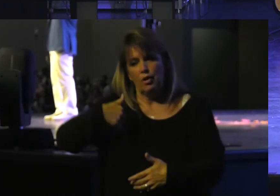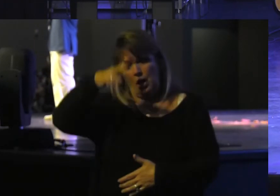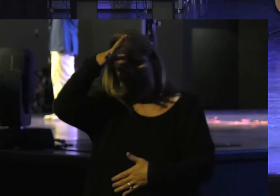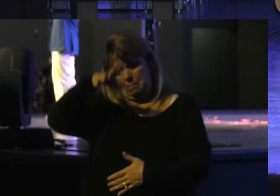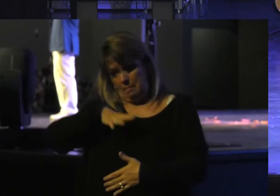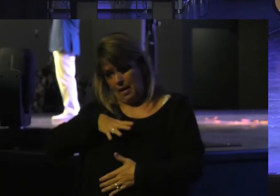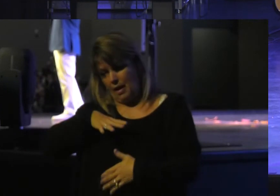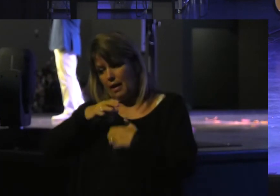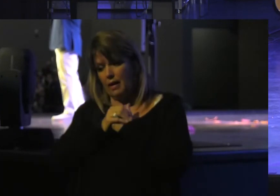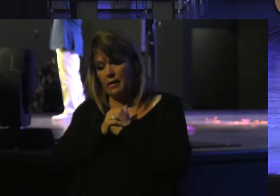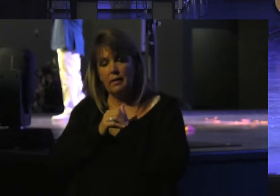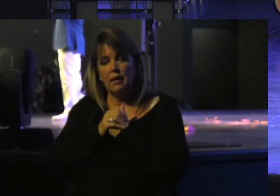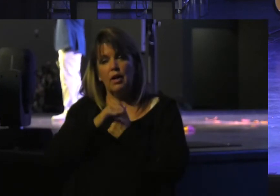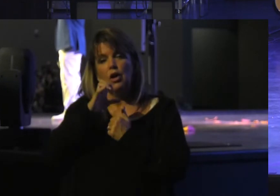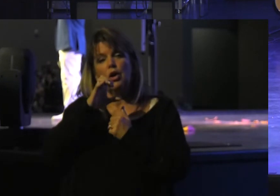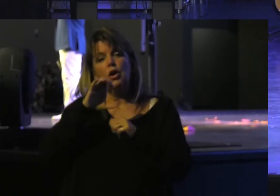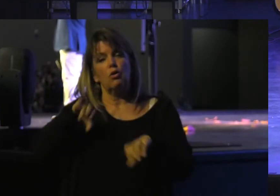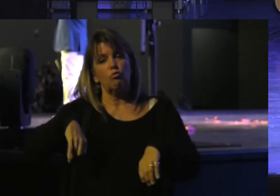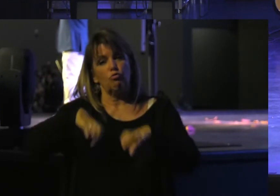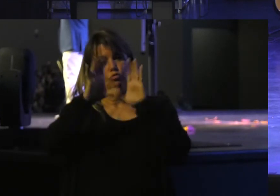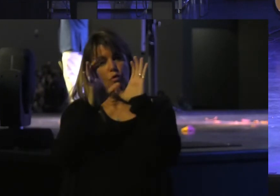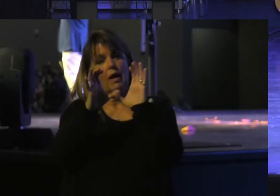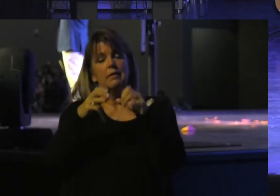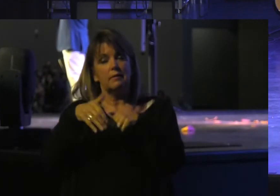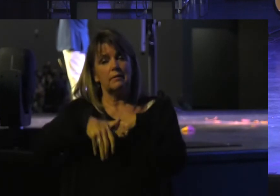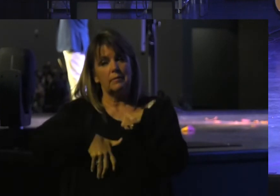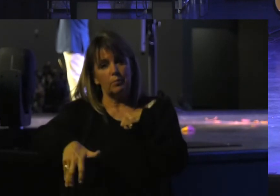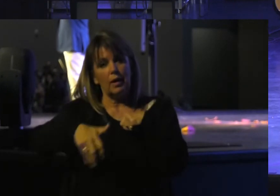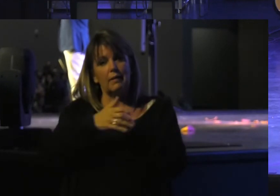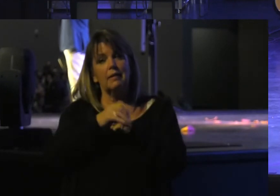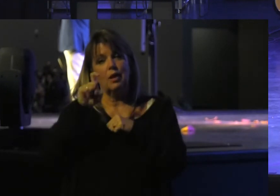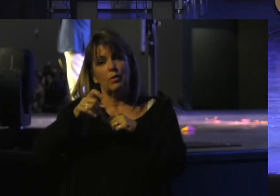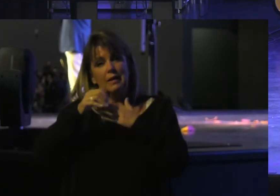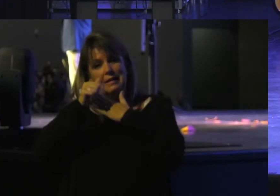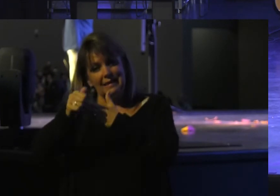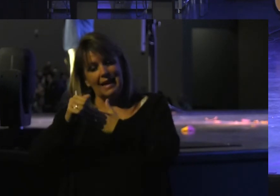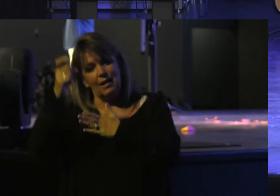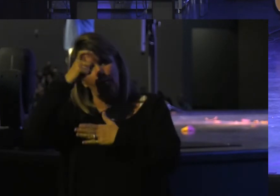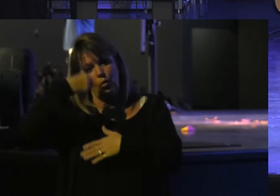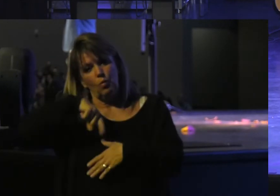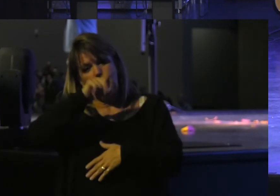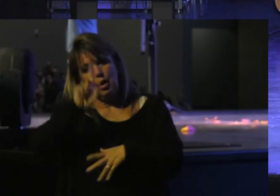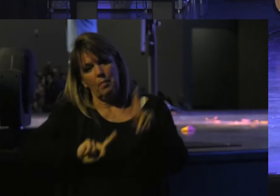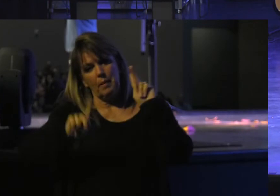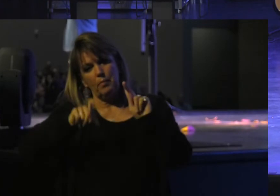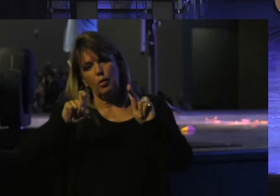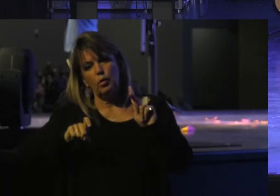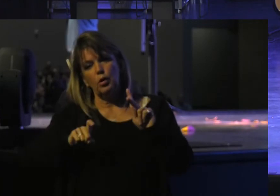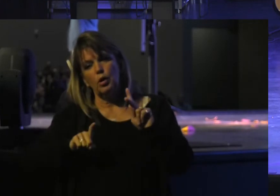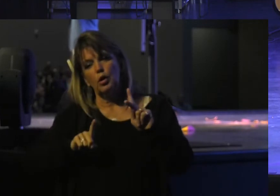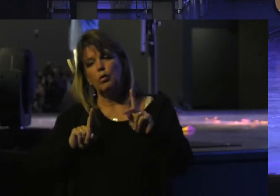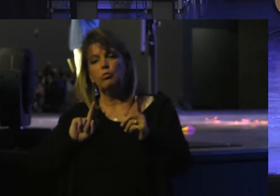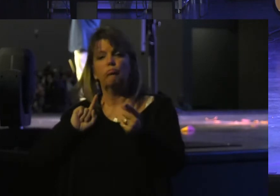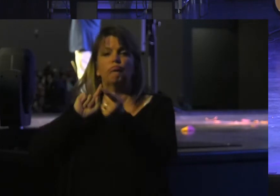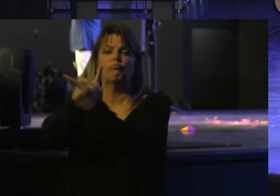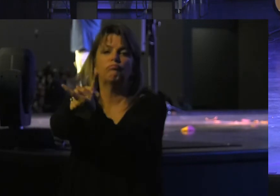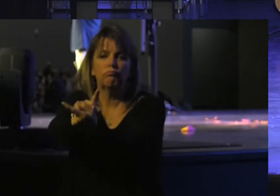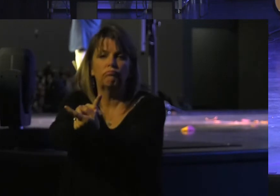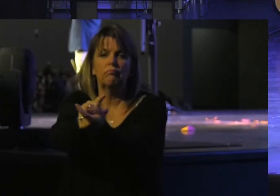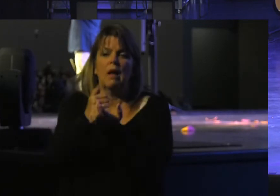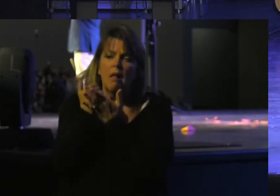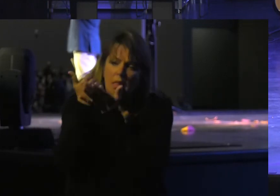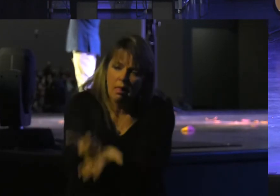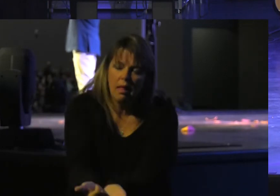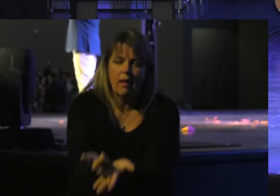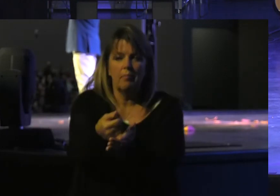Of Crisis Pregnancy And Needs Guidance And Wisdom We Are People Who Should Run To That When God